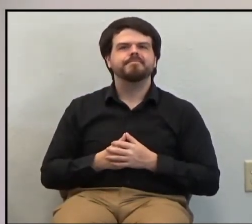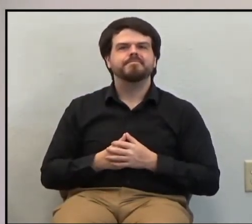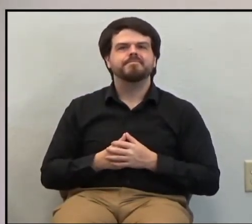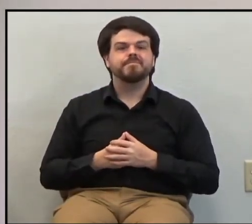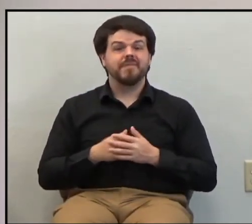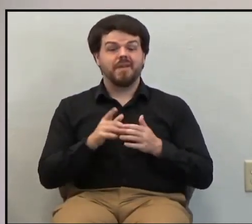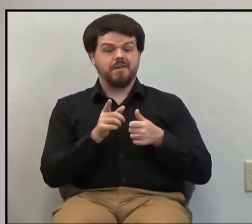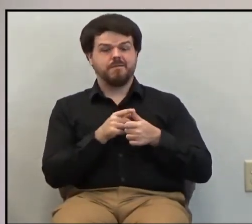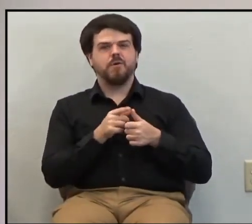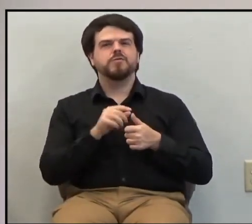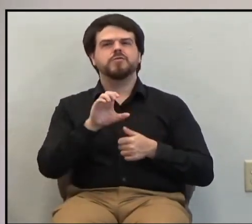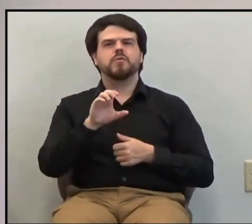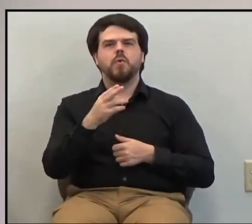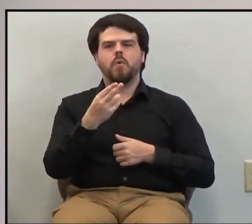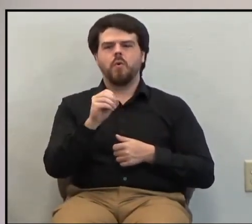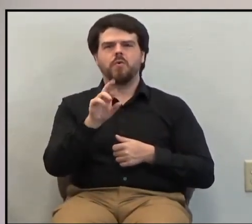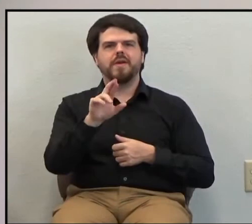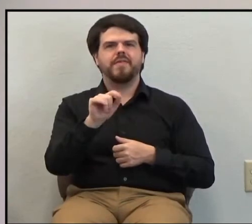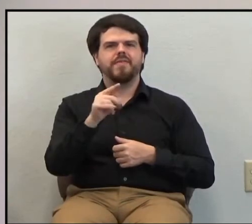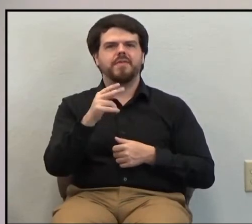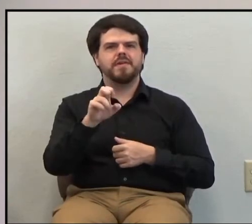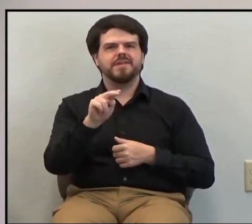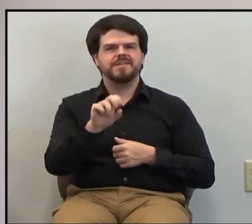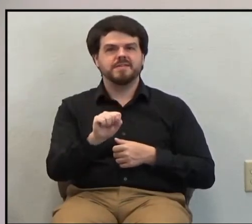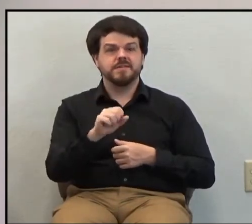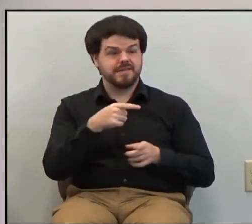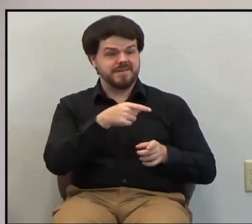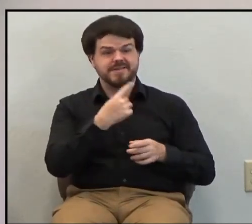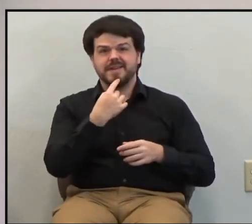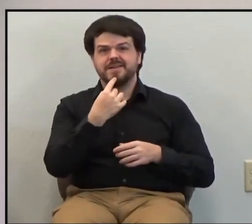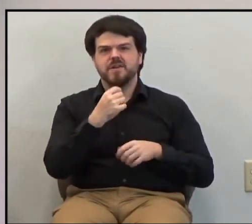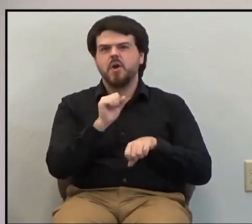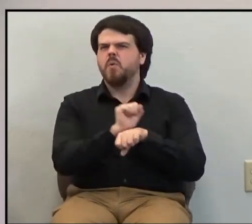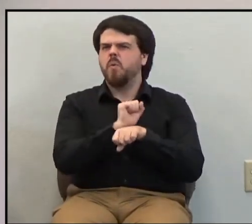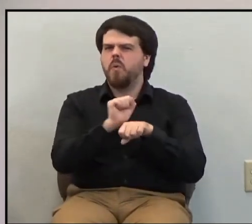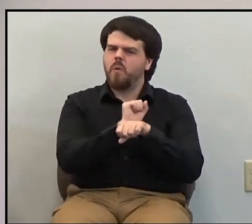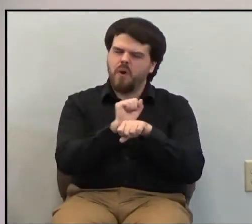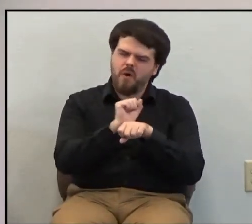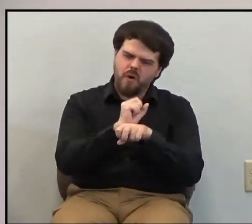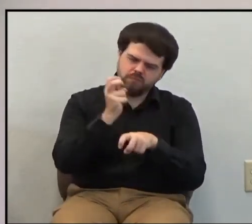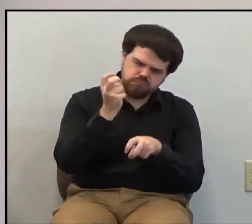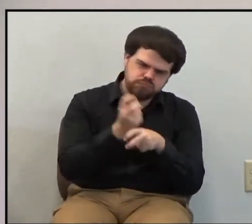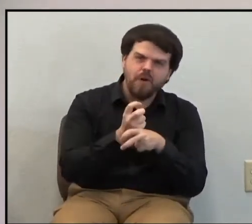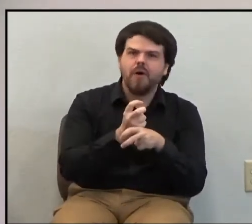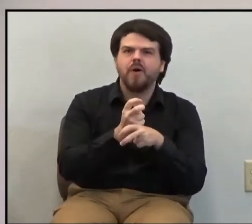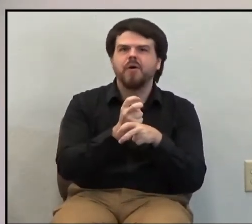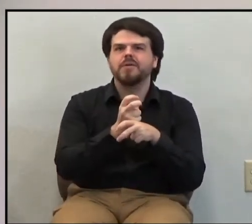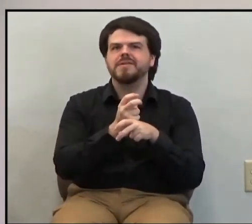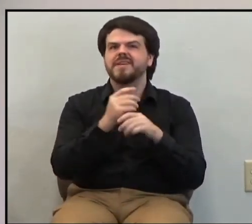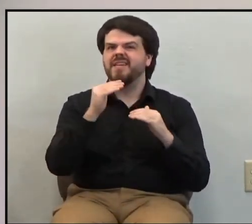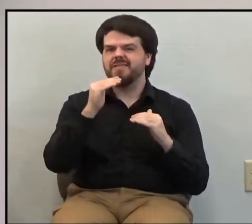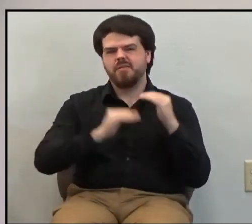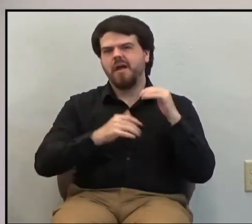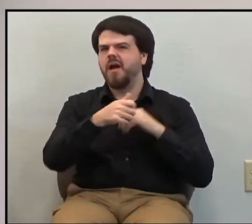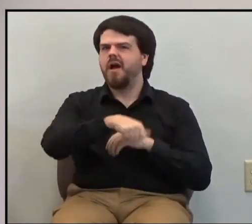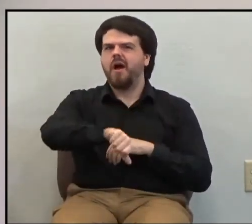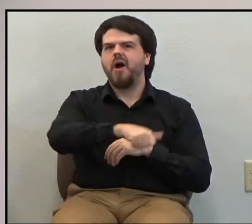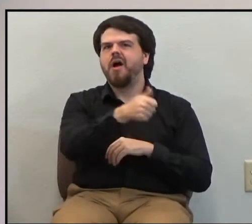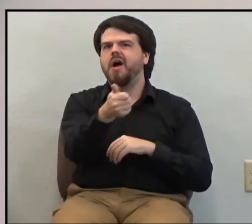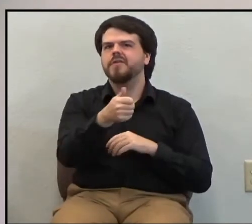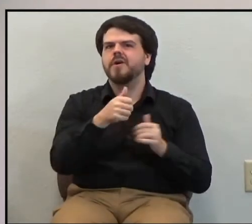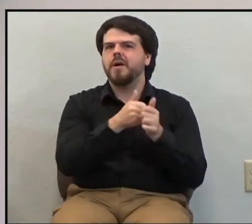read in 1 Corinthians, he talks about how he worked harder than all the other apostles. He was probably the hardest working